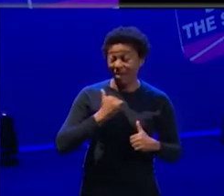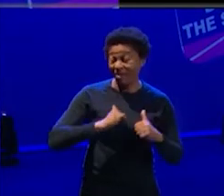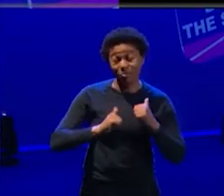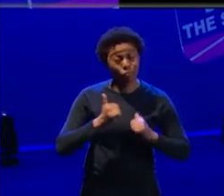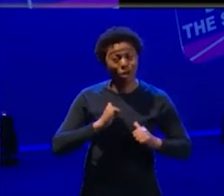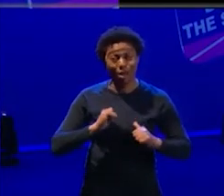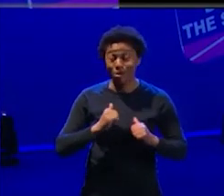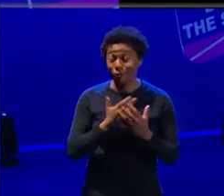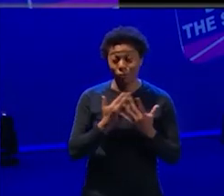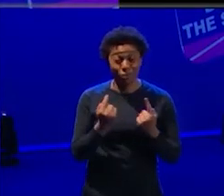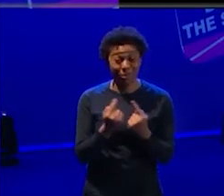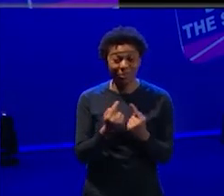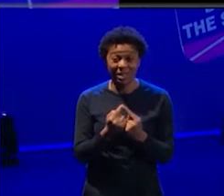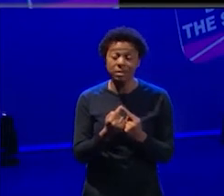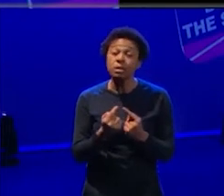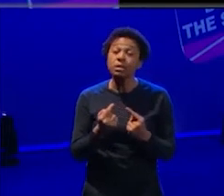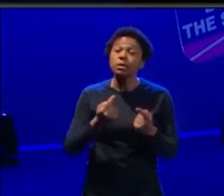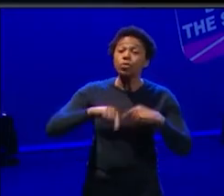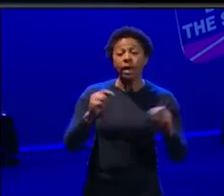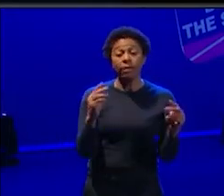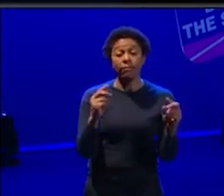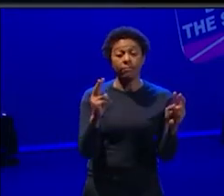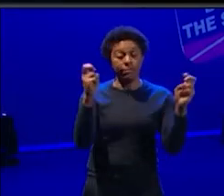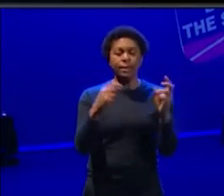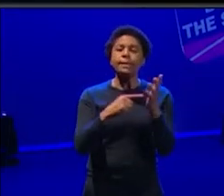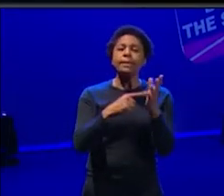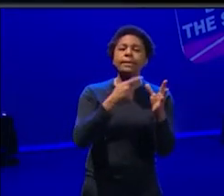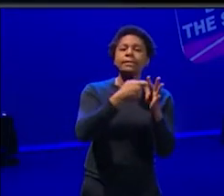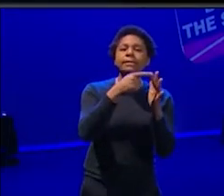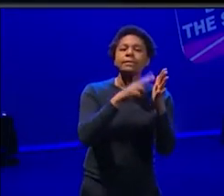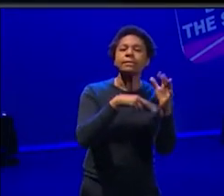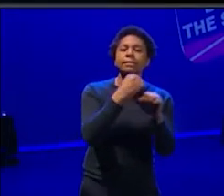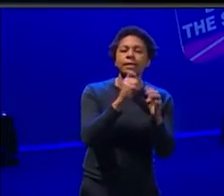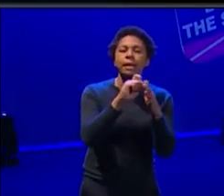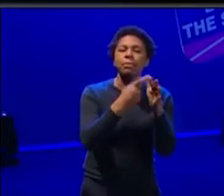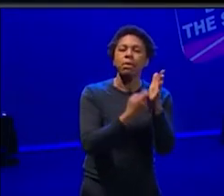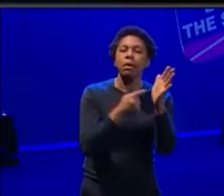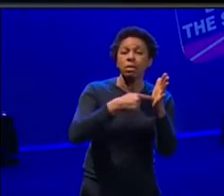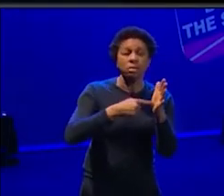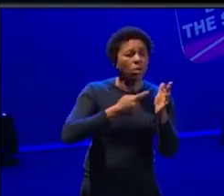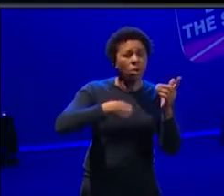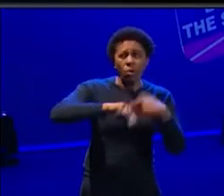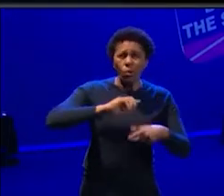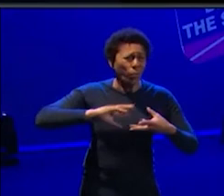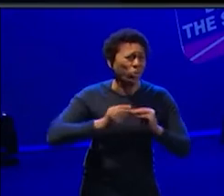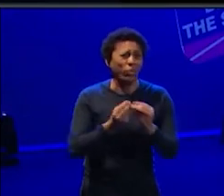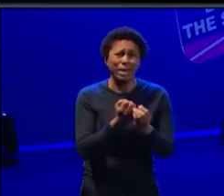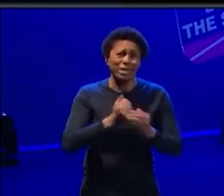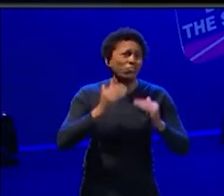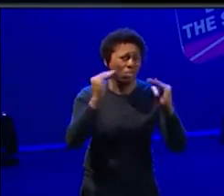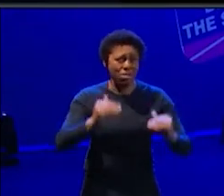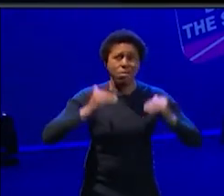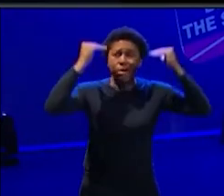in the past year. We carried on throughout the whole pandemic and we made really high quality work, um, by filming films in the lockdown, like 2020